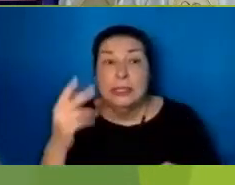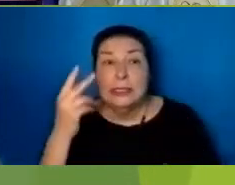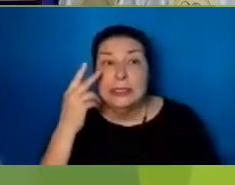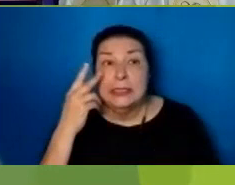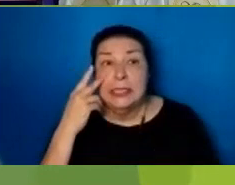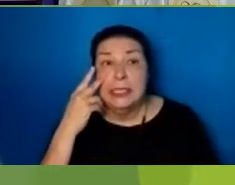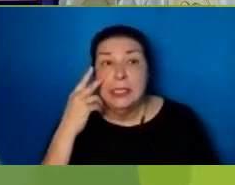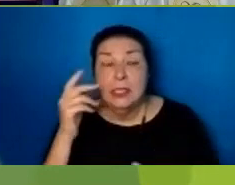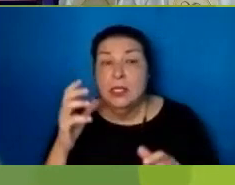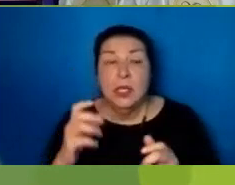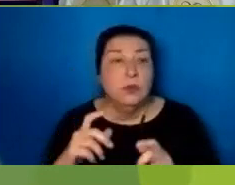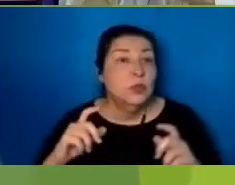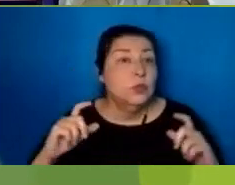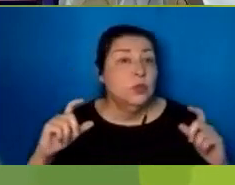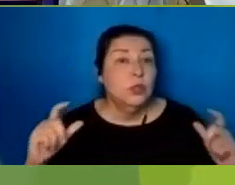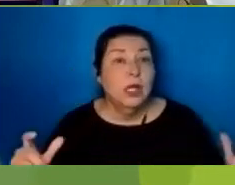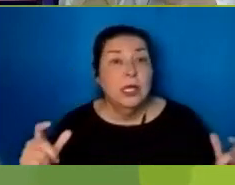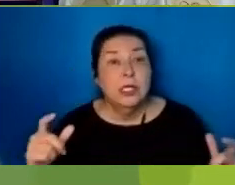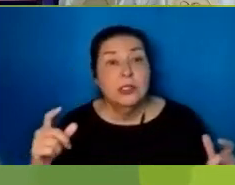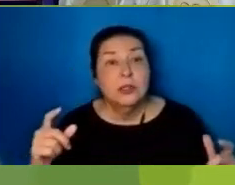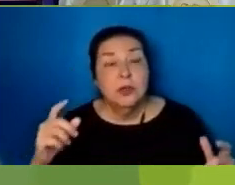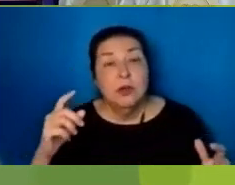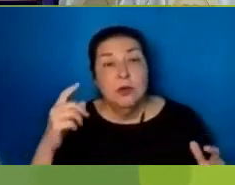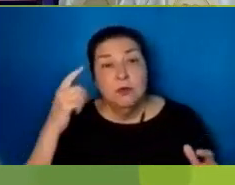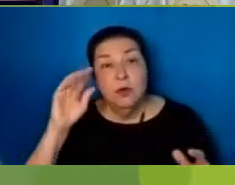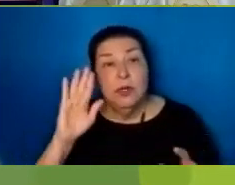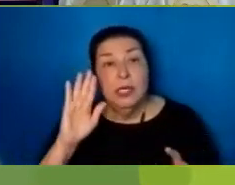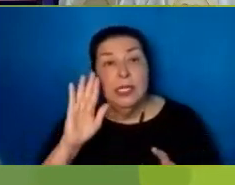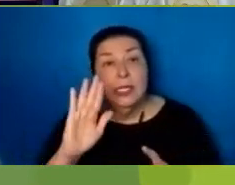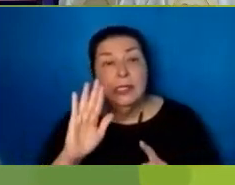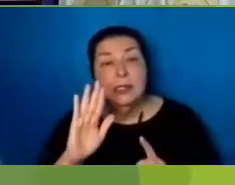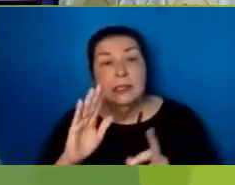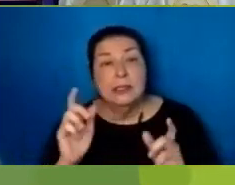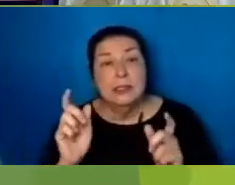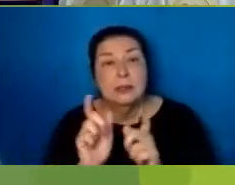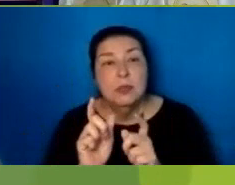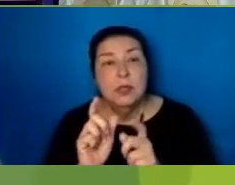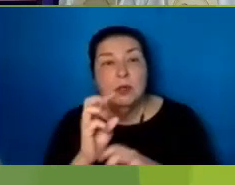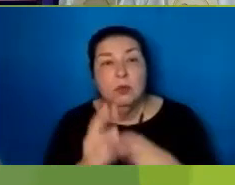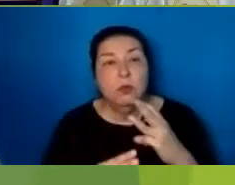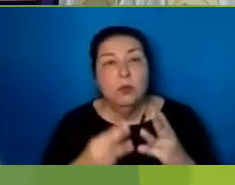for his small world of fact